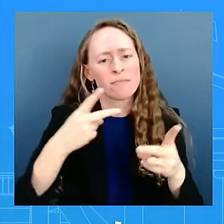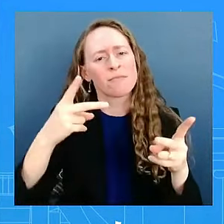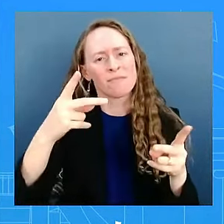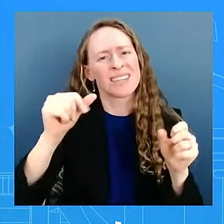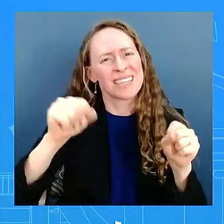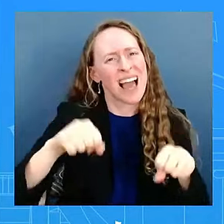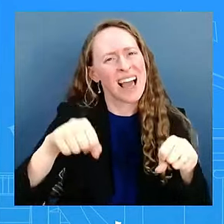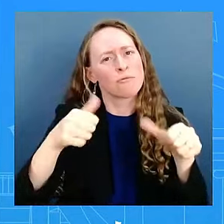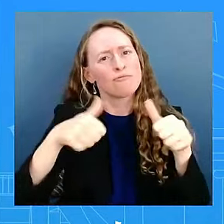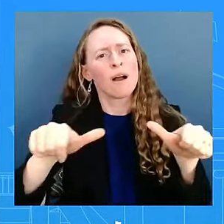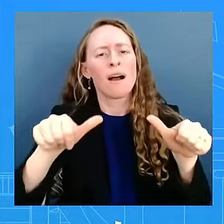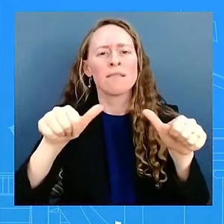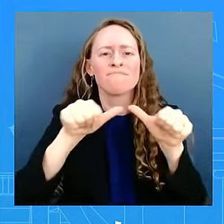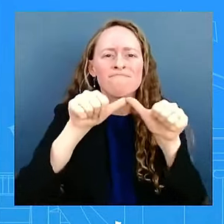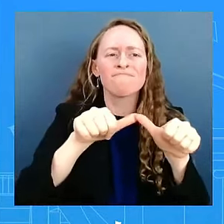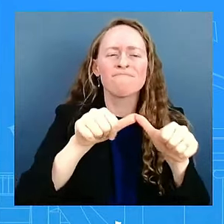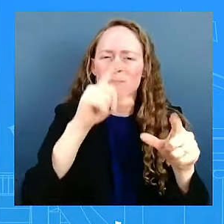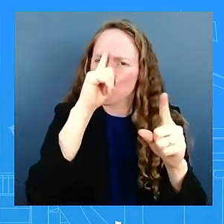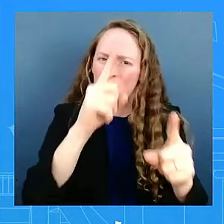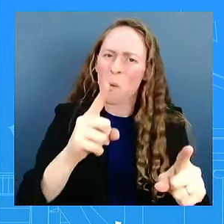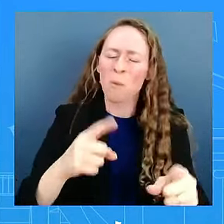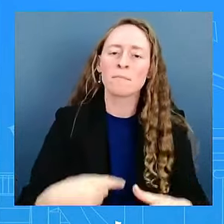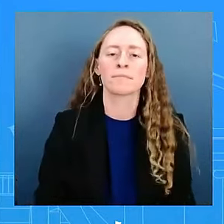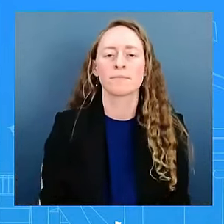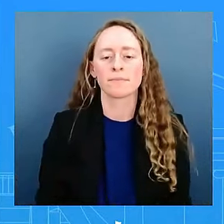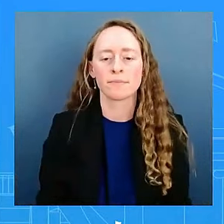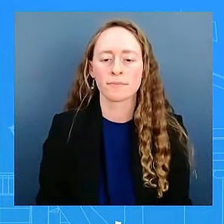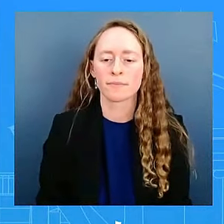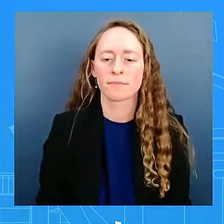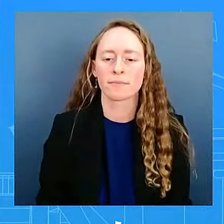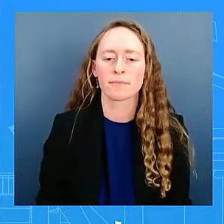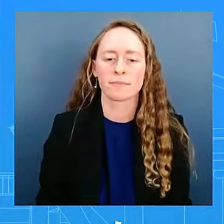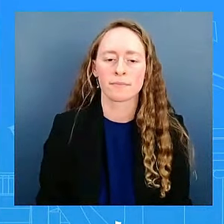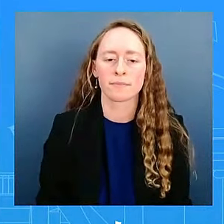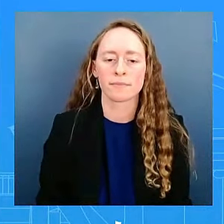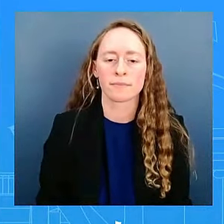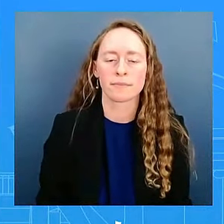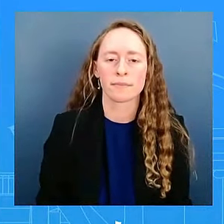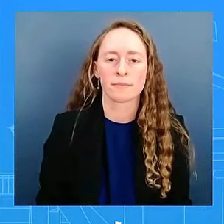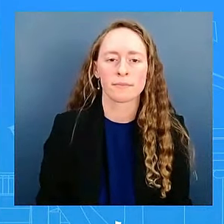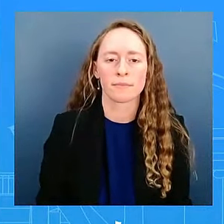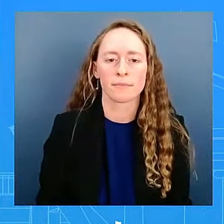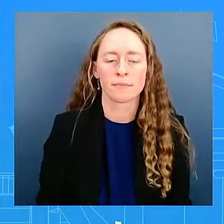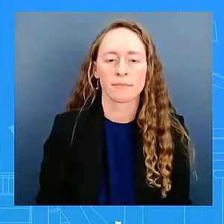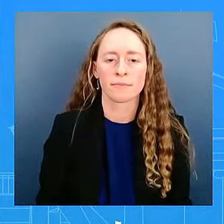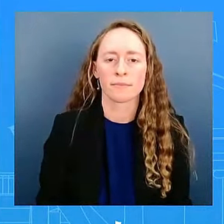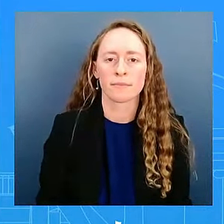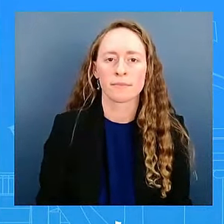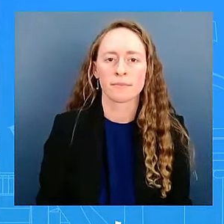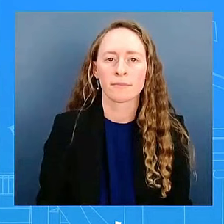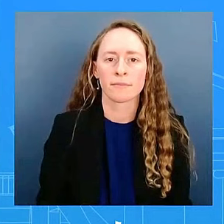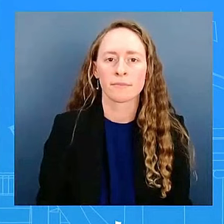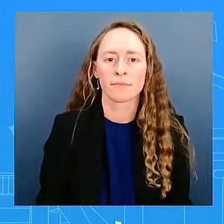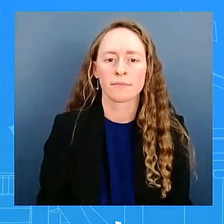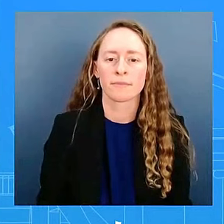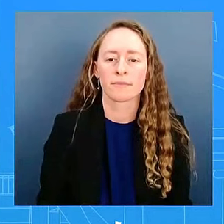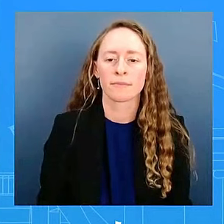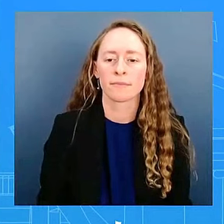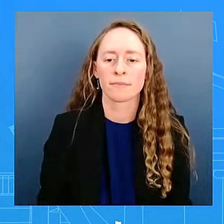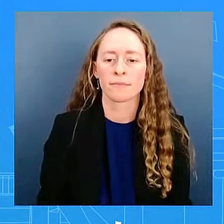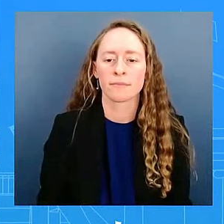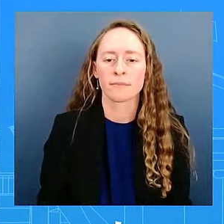you. Follow-up on a hard question. What is the U.S. strategy for